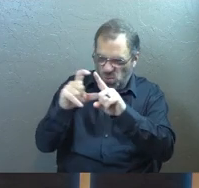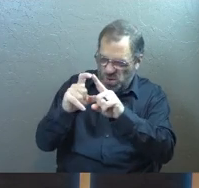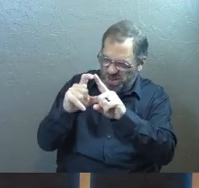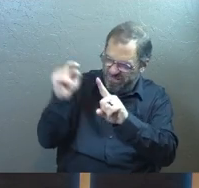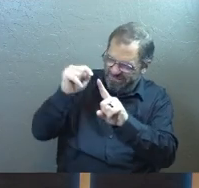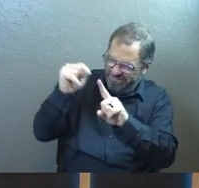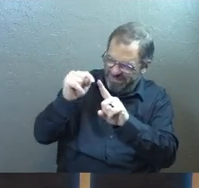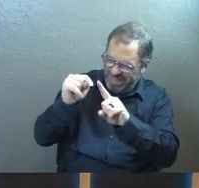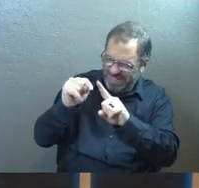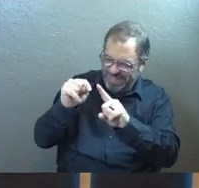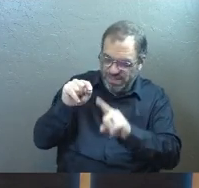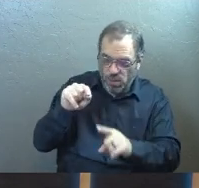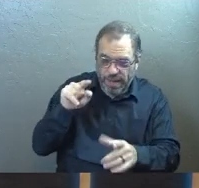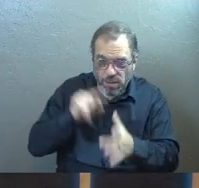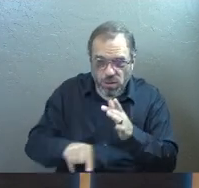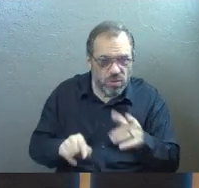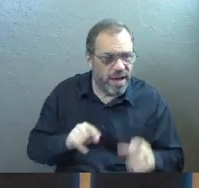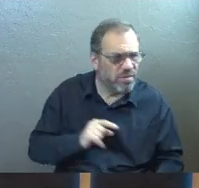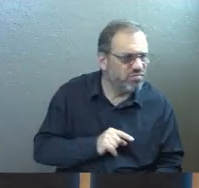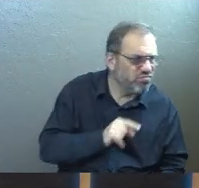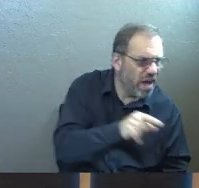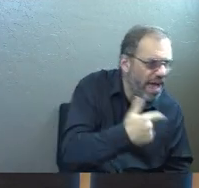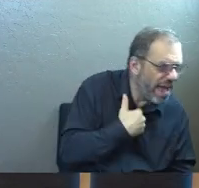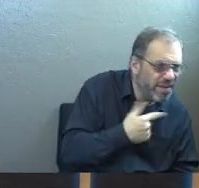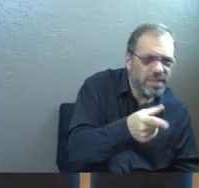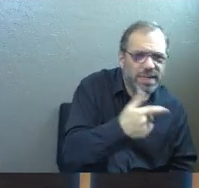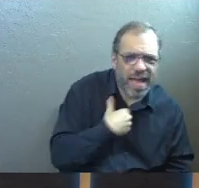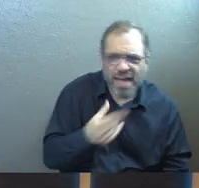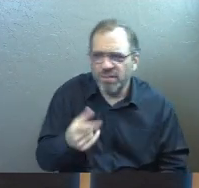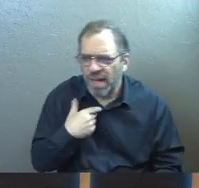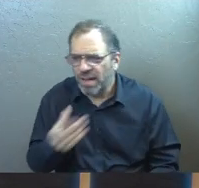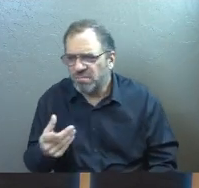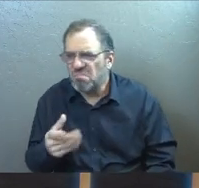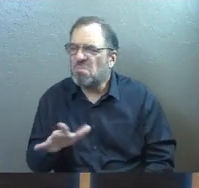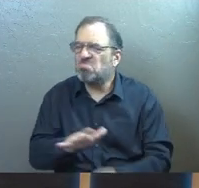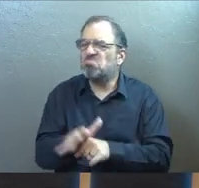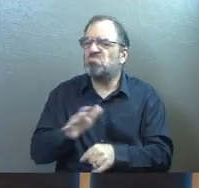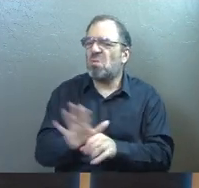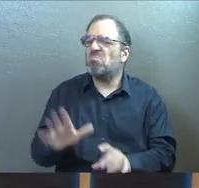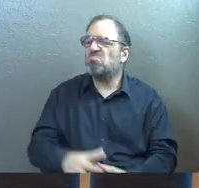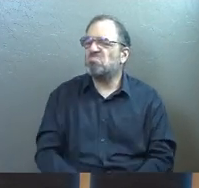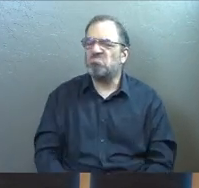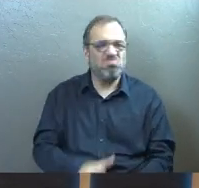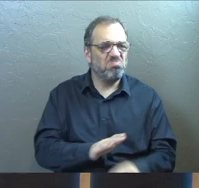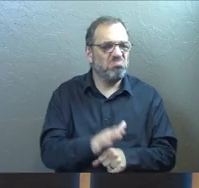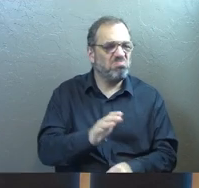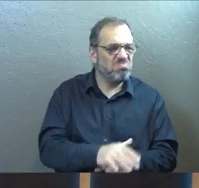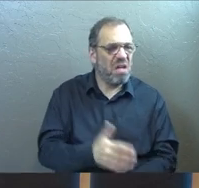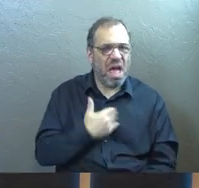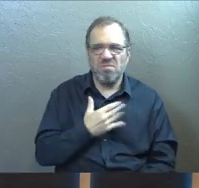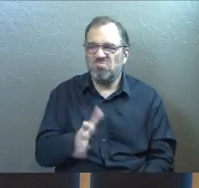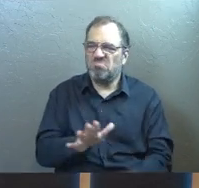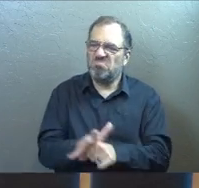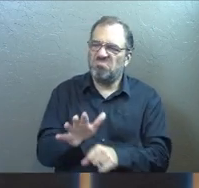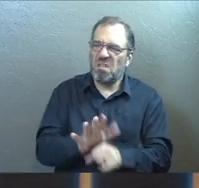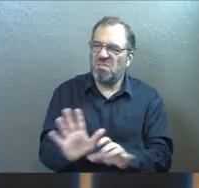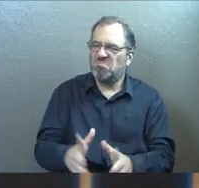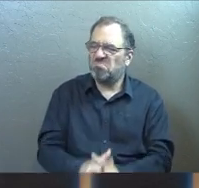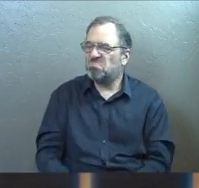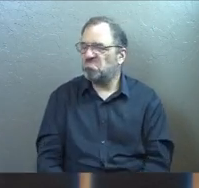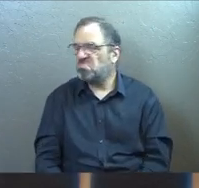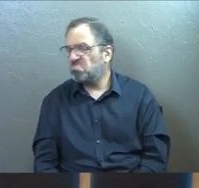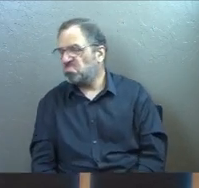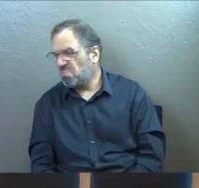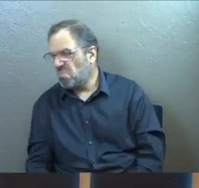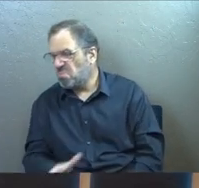I look at what I have and I say, it's enough. What I have is enough.